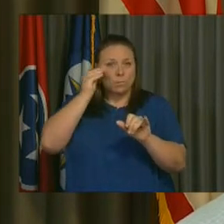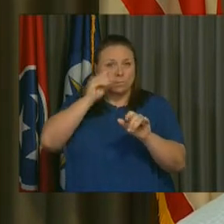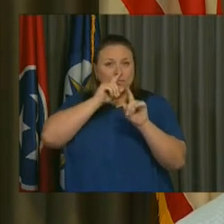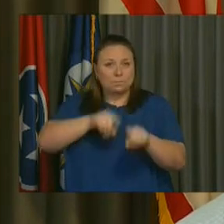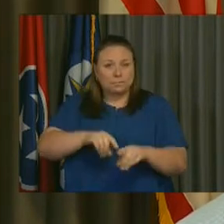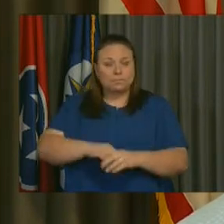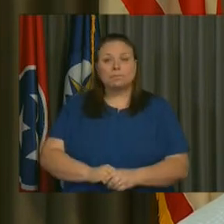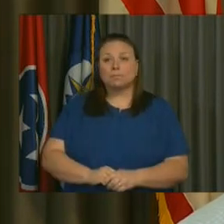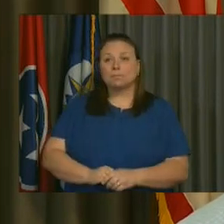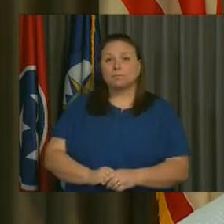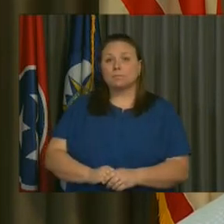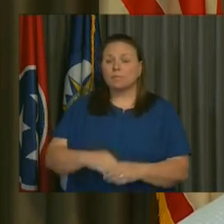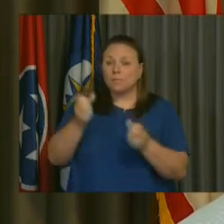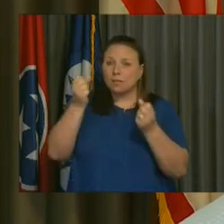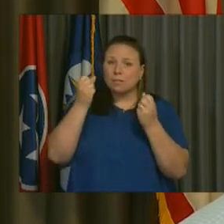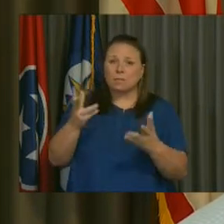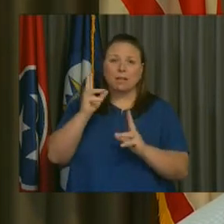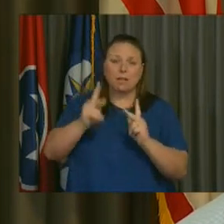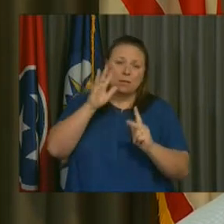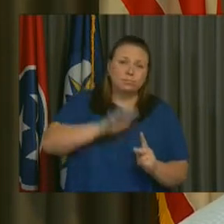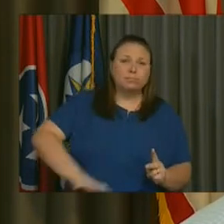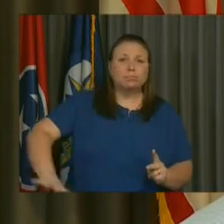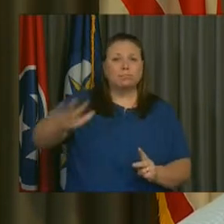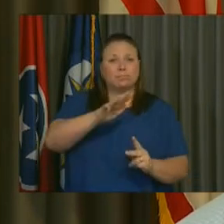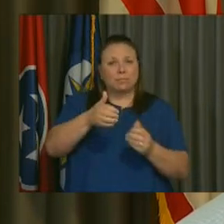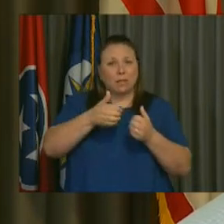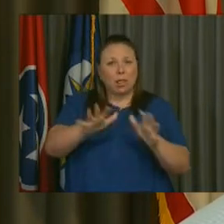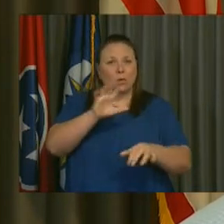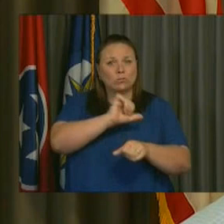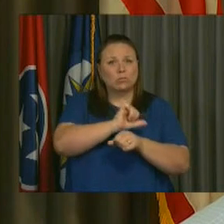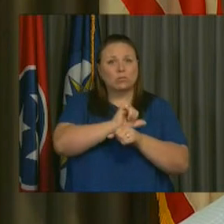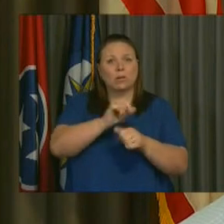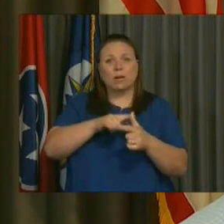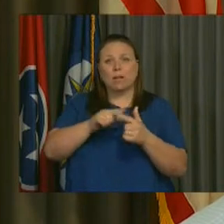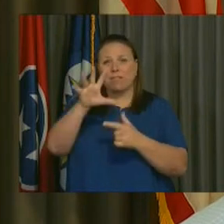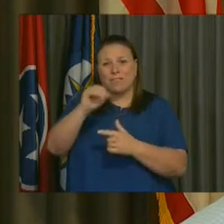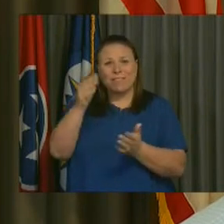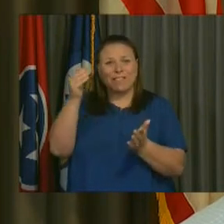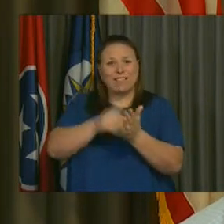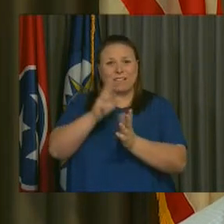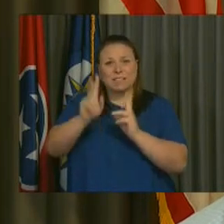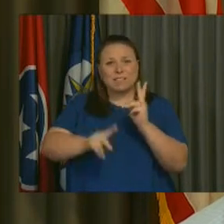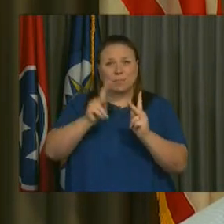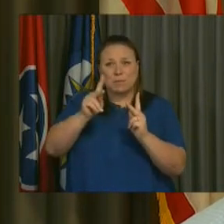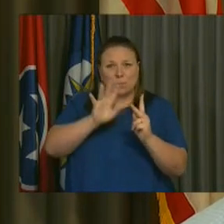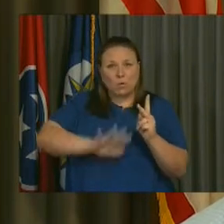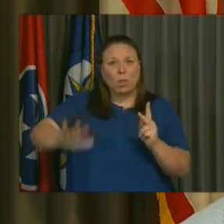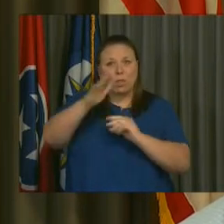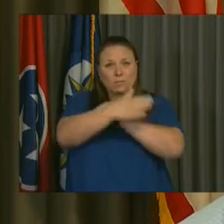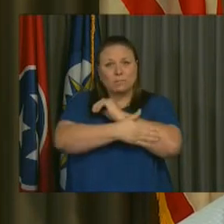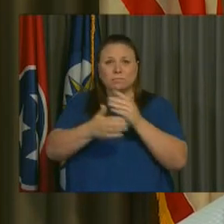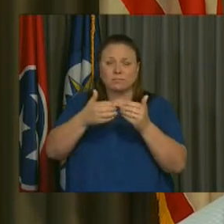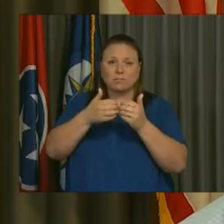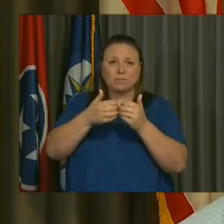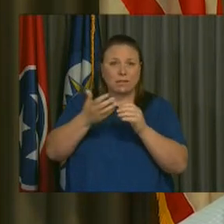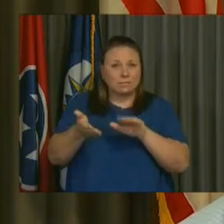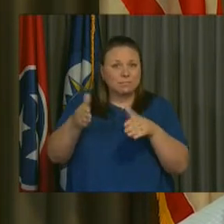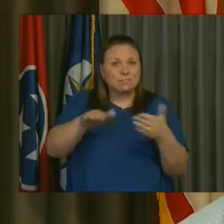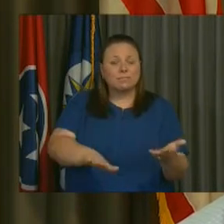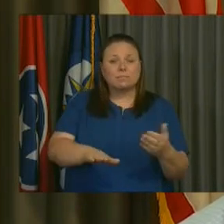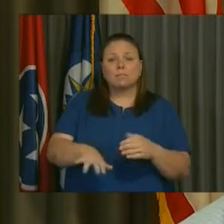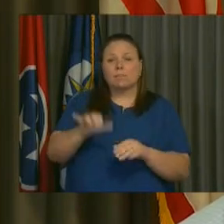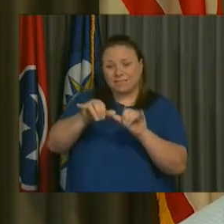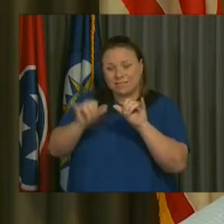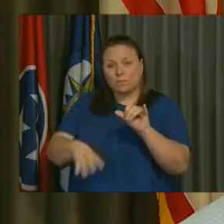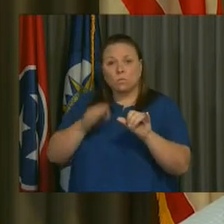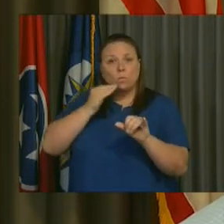Now, tens of thousands have lost their jobs here in Nashville. 50,000 people across the country have lost their lives. The safer-at